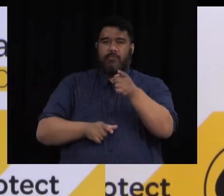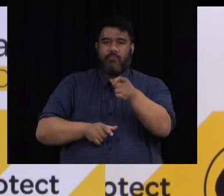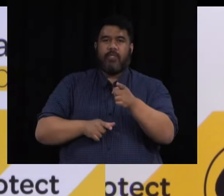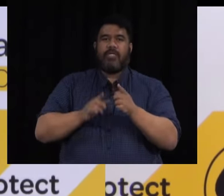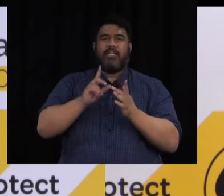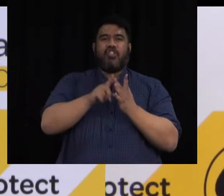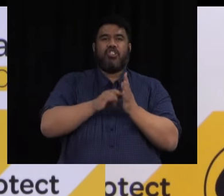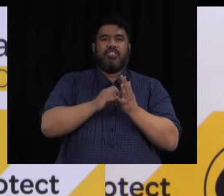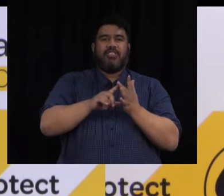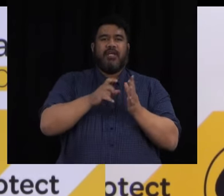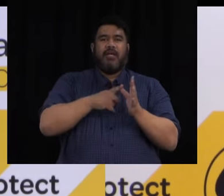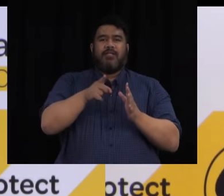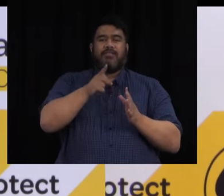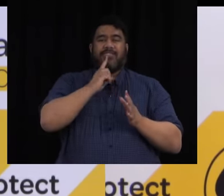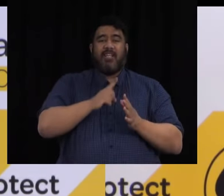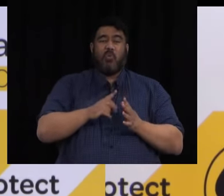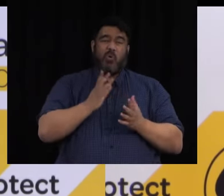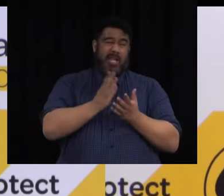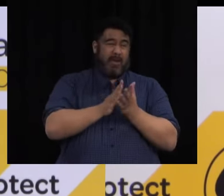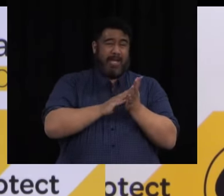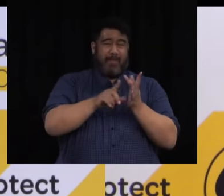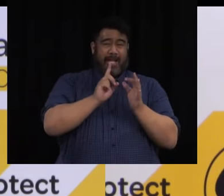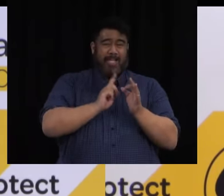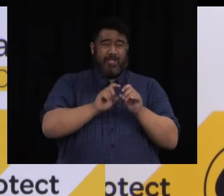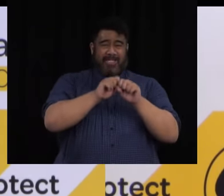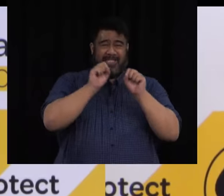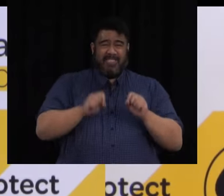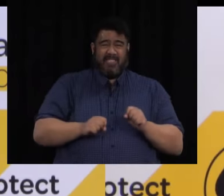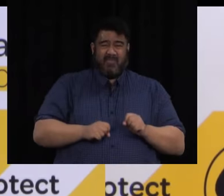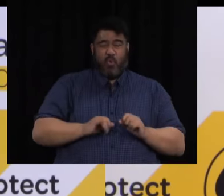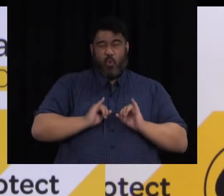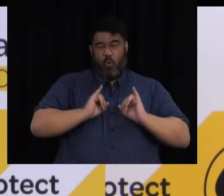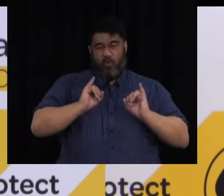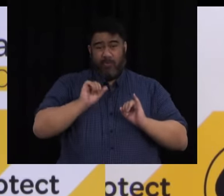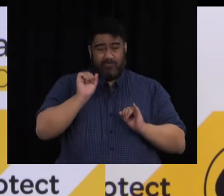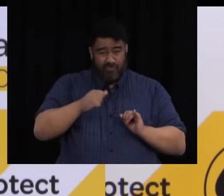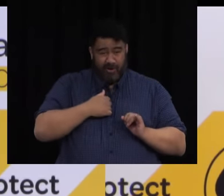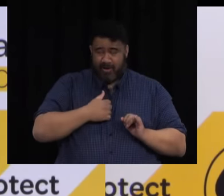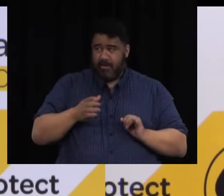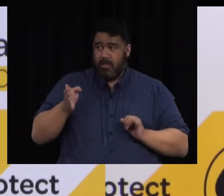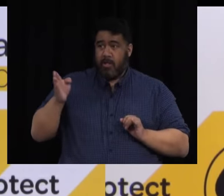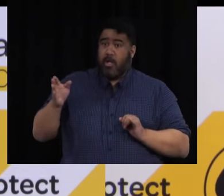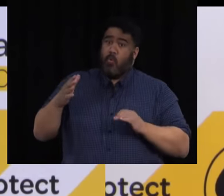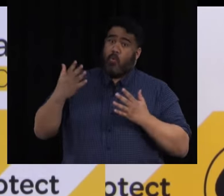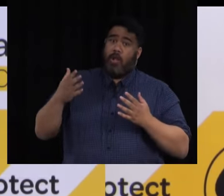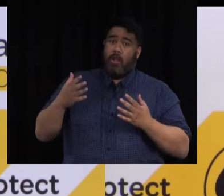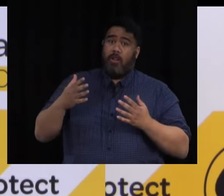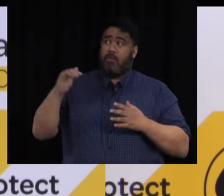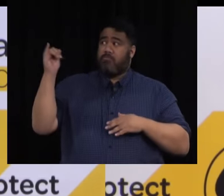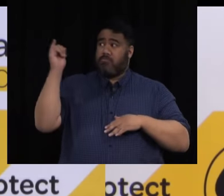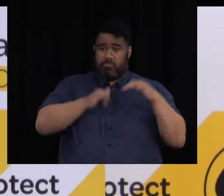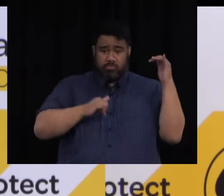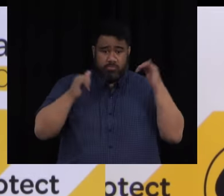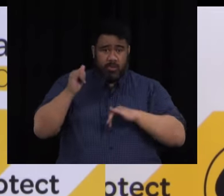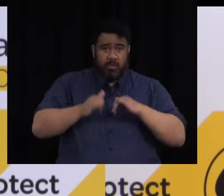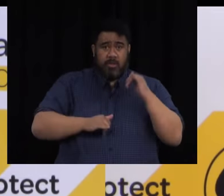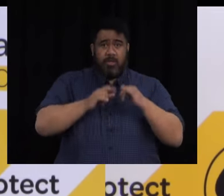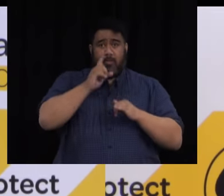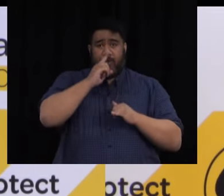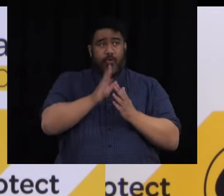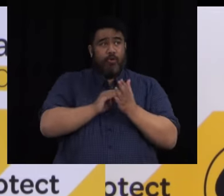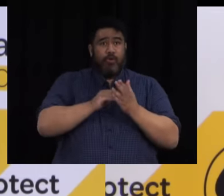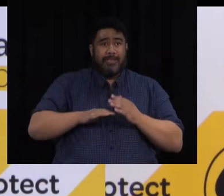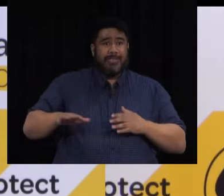miserable isn't it? Oh look, there's no doubt that restrictions at the border are having a significant impact on a number of New Zealanders both here